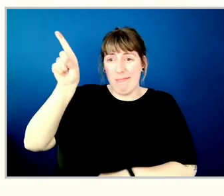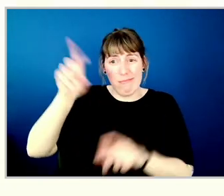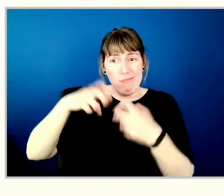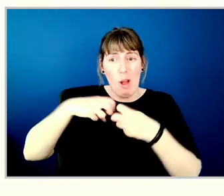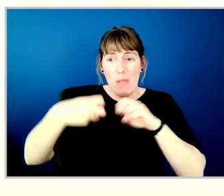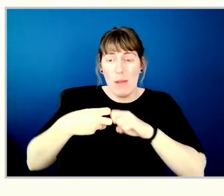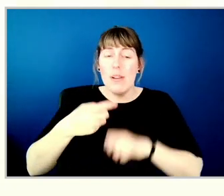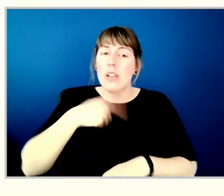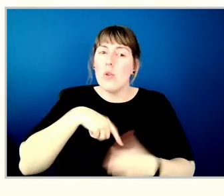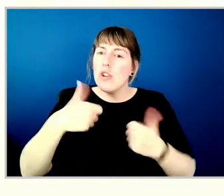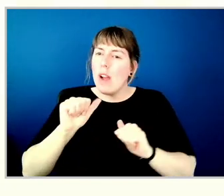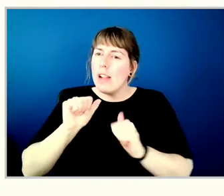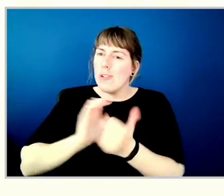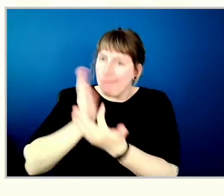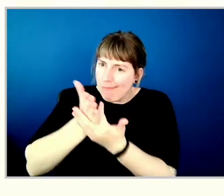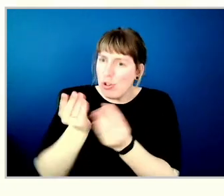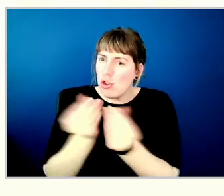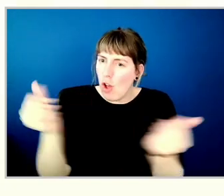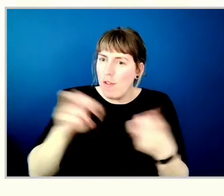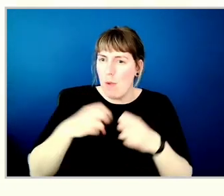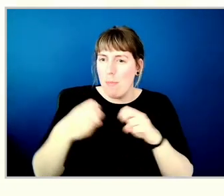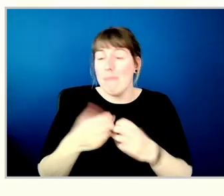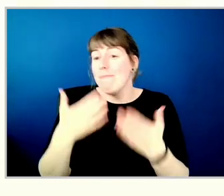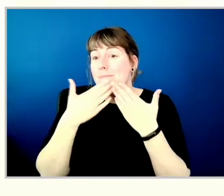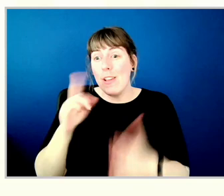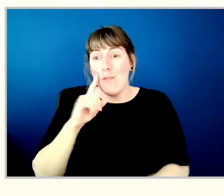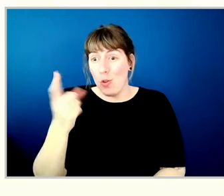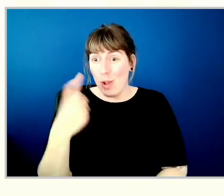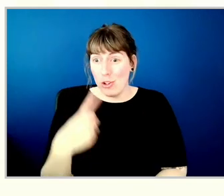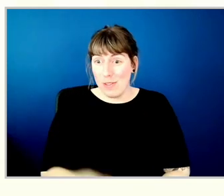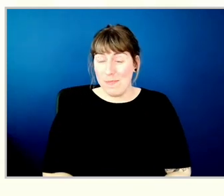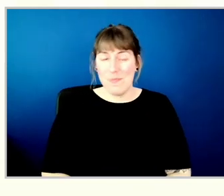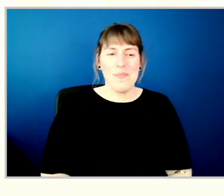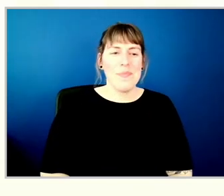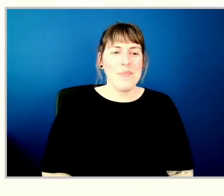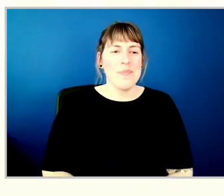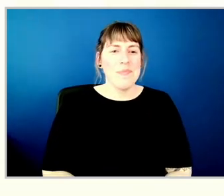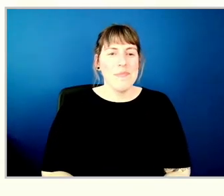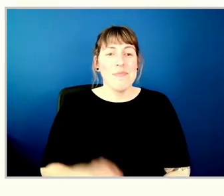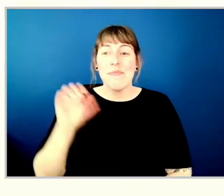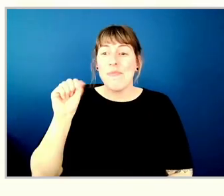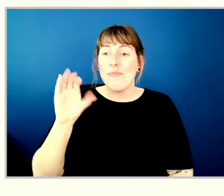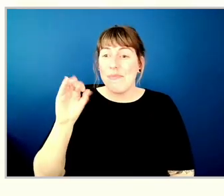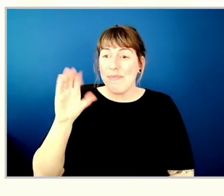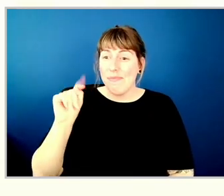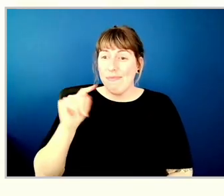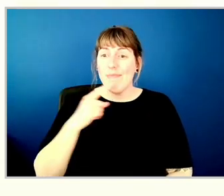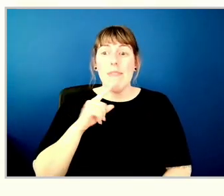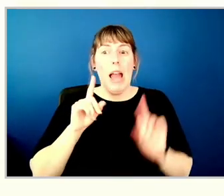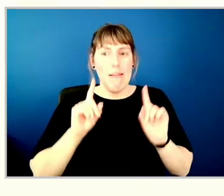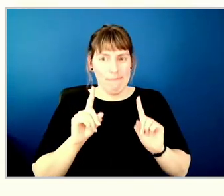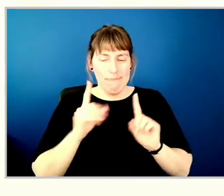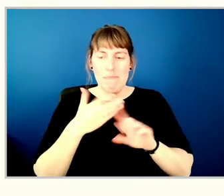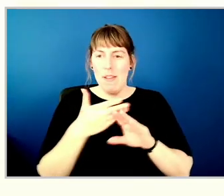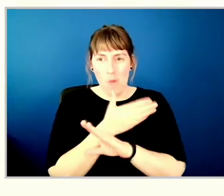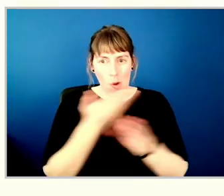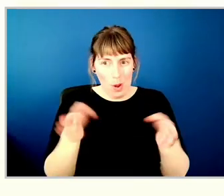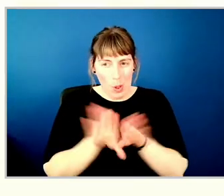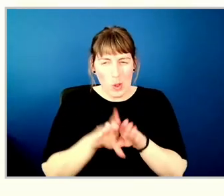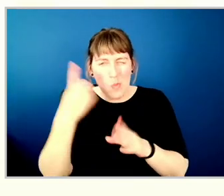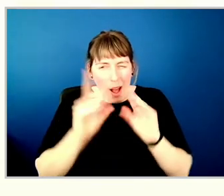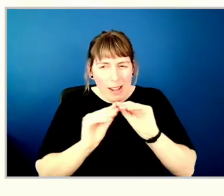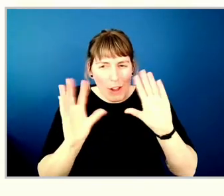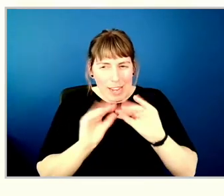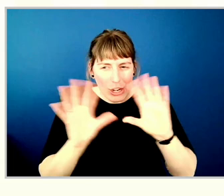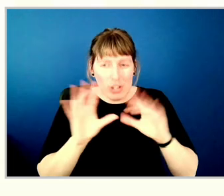can be part of system solutions. Thank you. Great. And just before we sign off on the questions, we have just one clarification, which